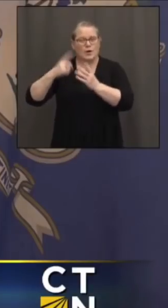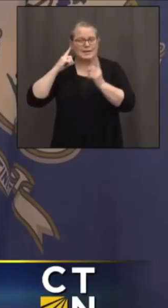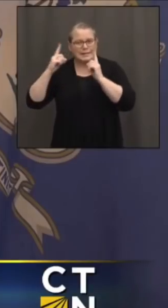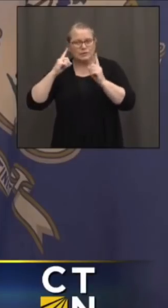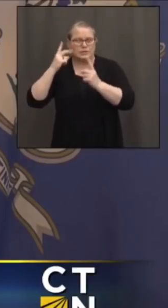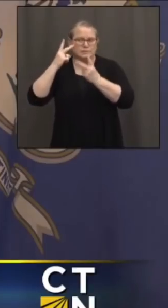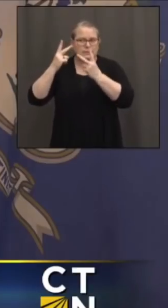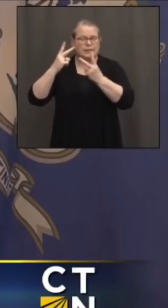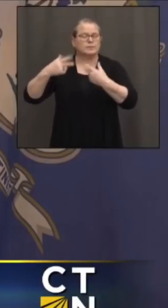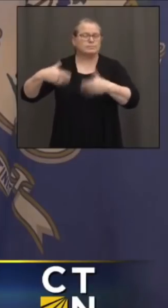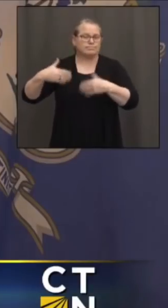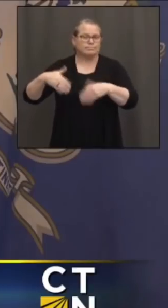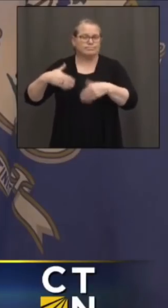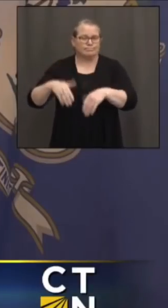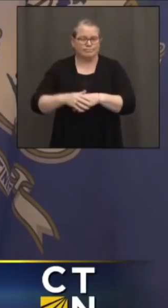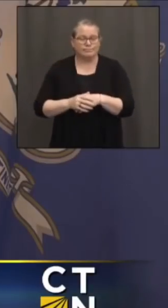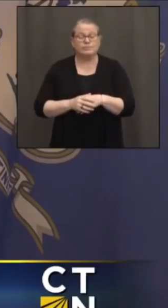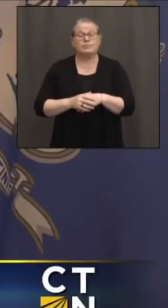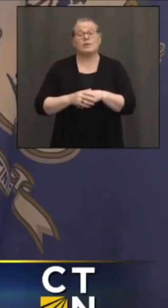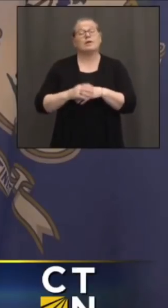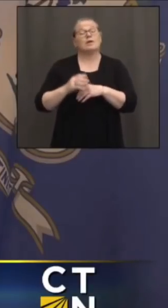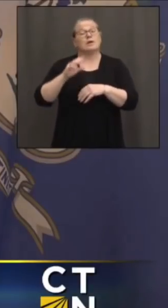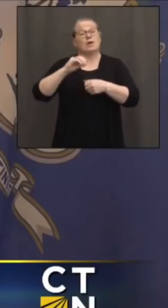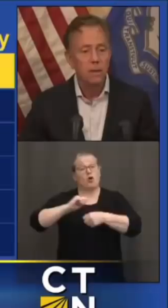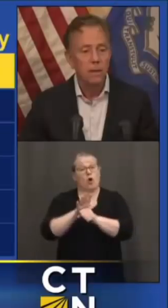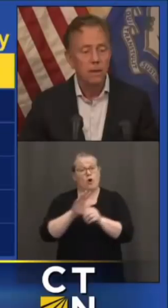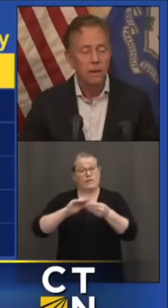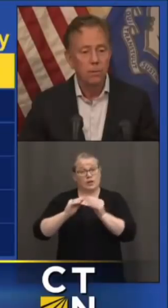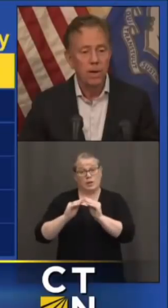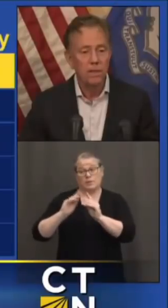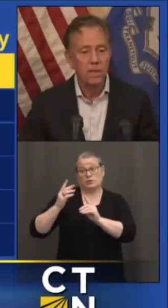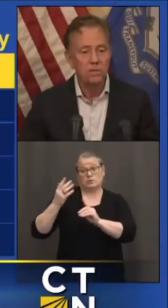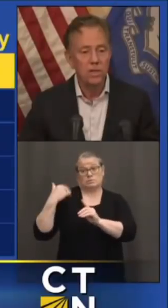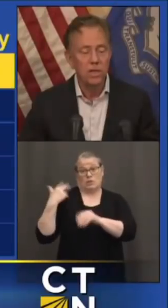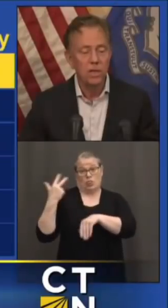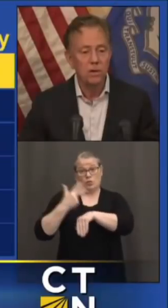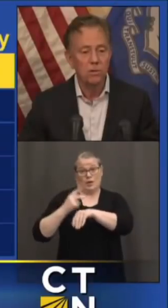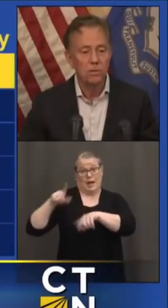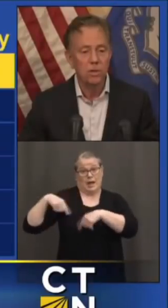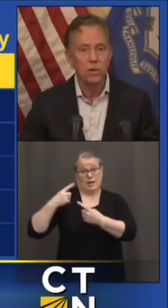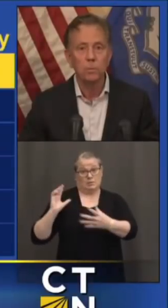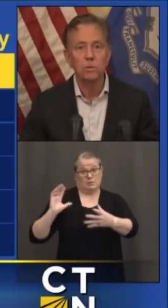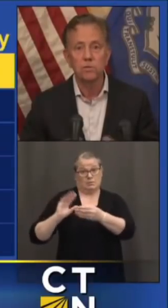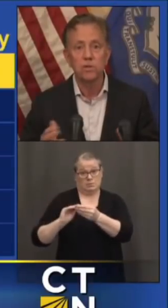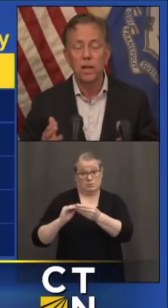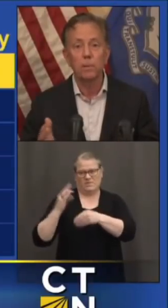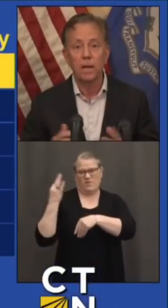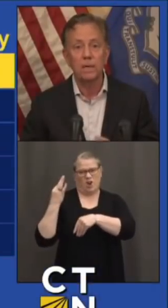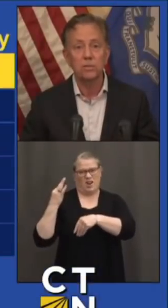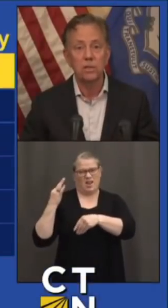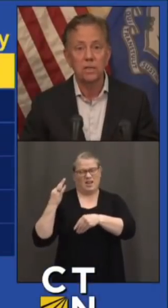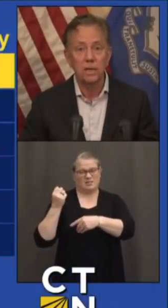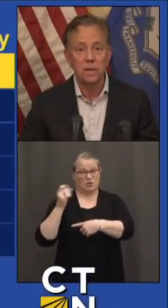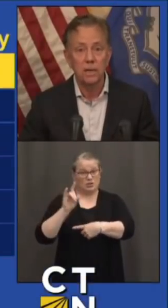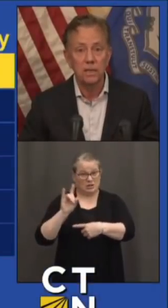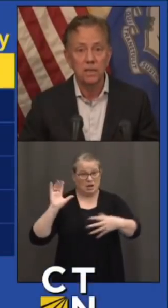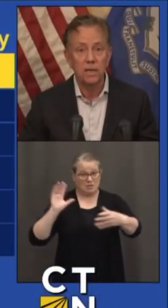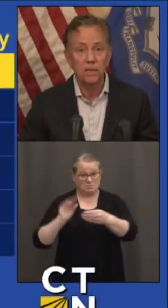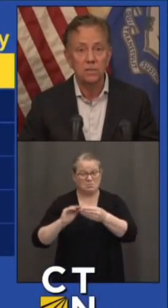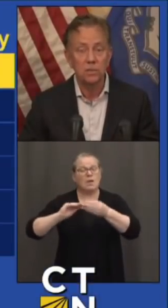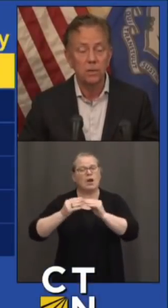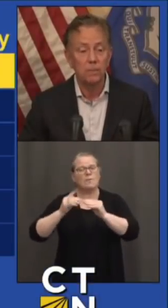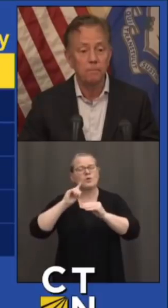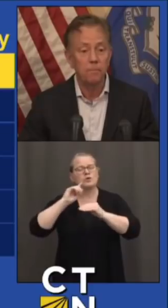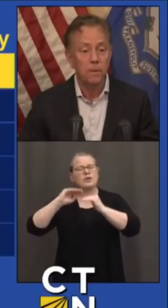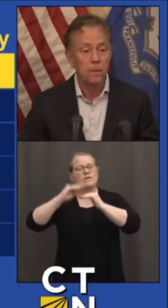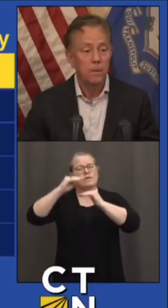COVID daily summary, going back three days for Friday. What I think you see here is our numbers have stabilized. And I think